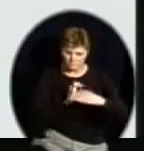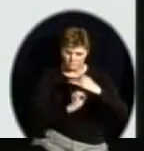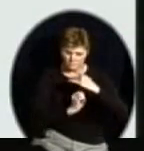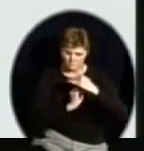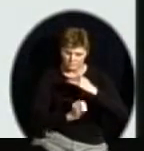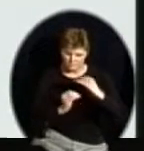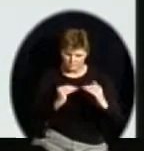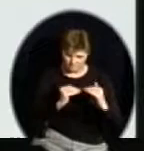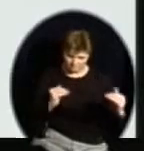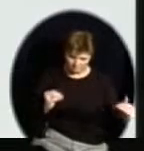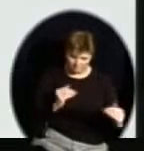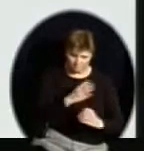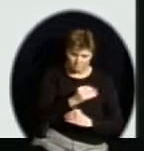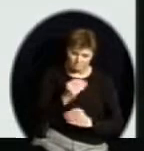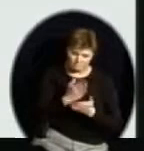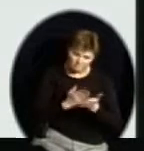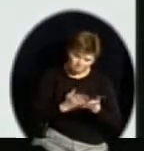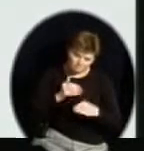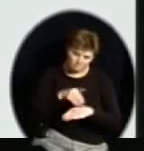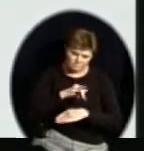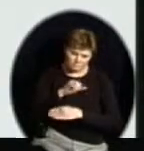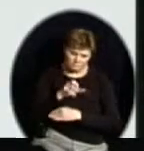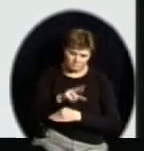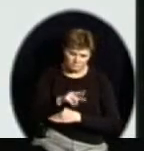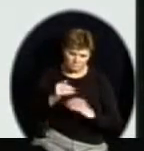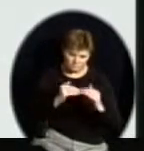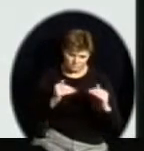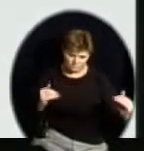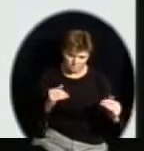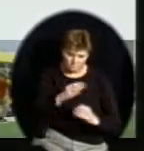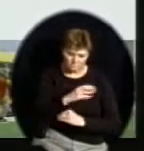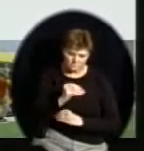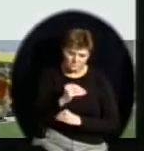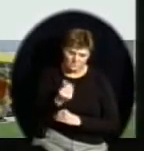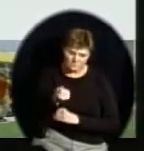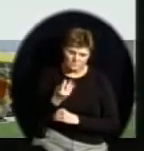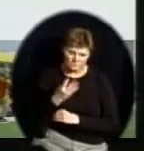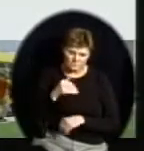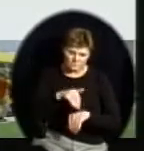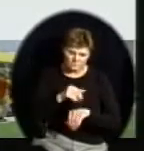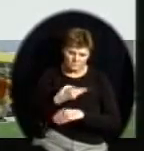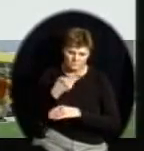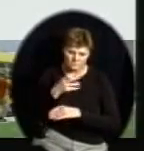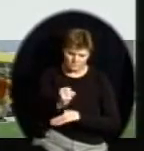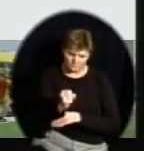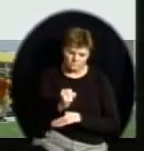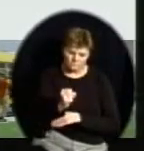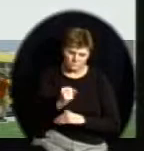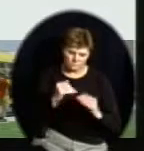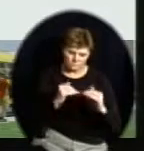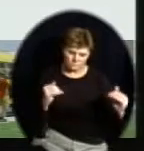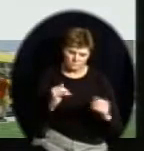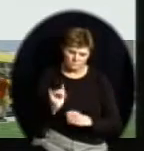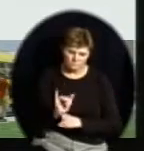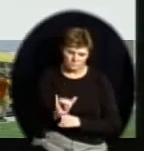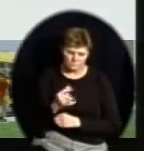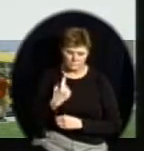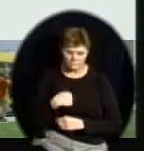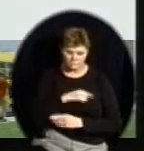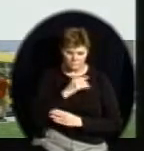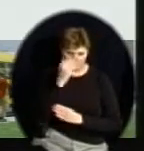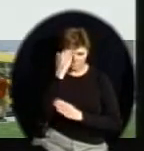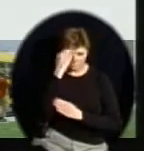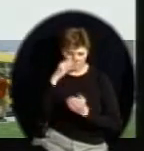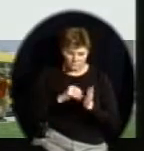another group of new students at additional students at the senior high level. Certainly we also know that our students have to get to